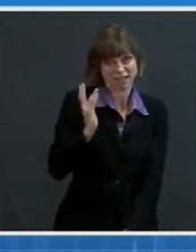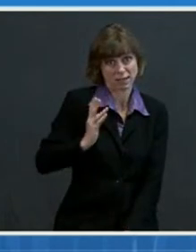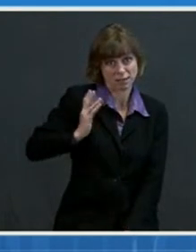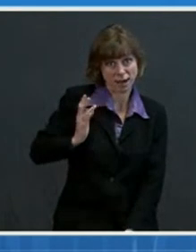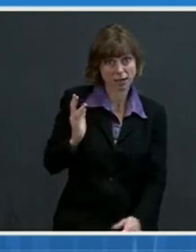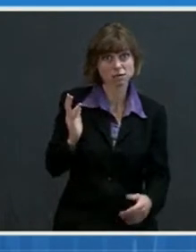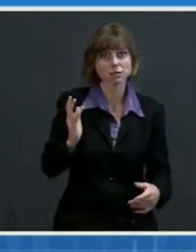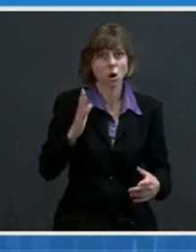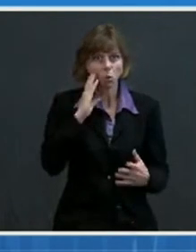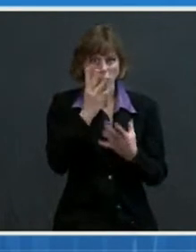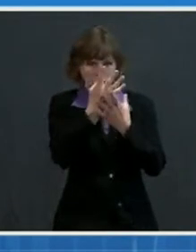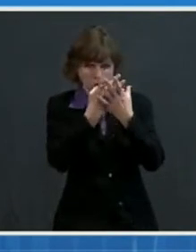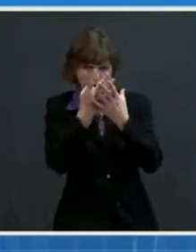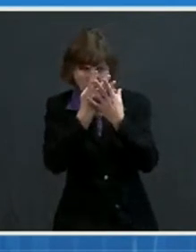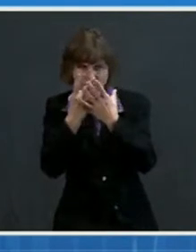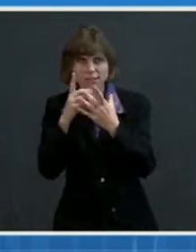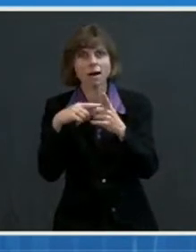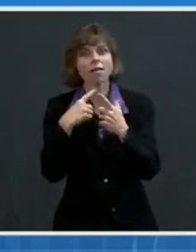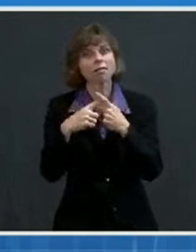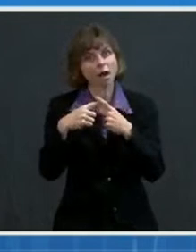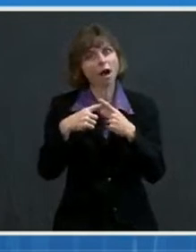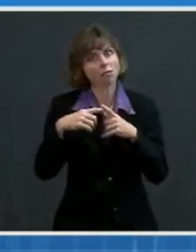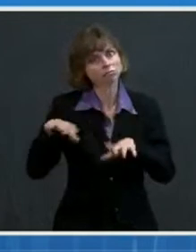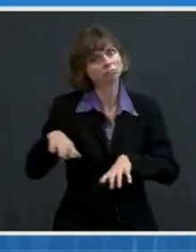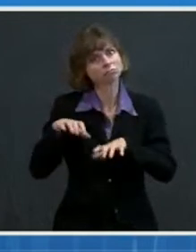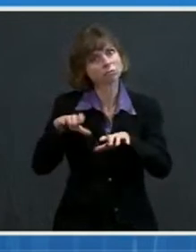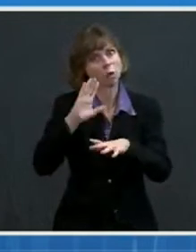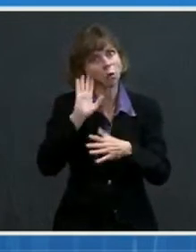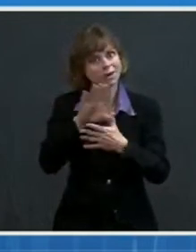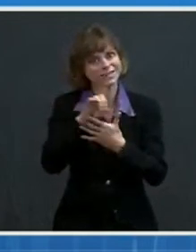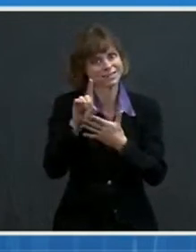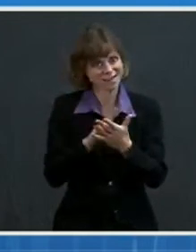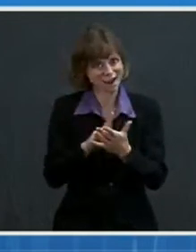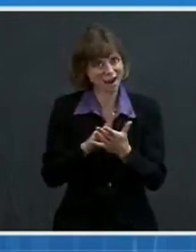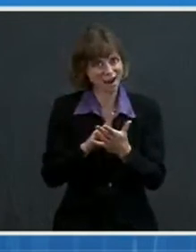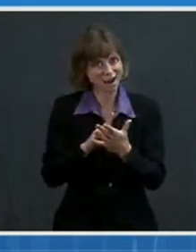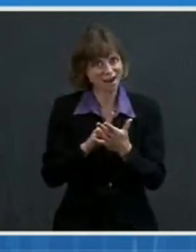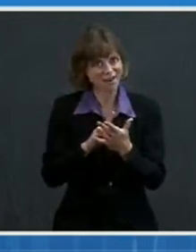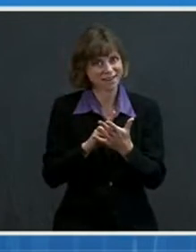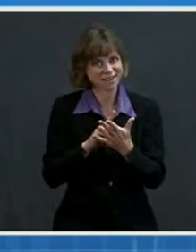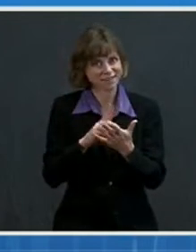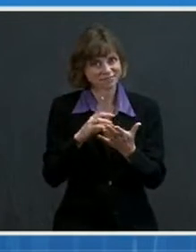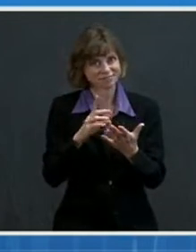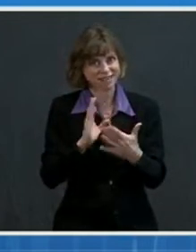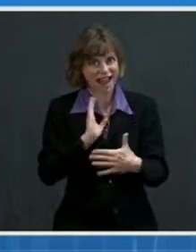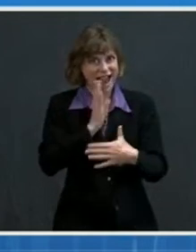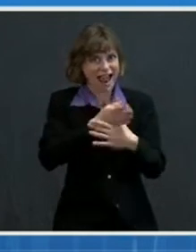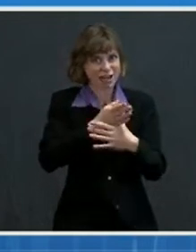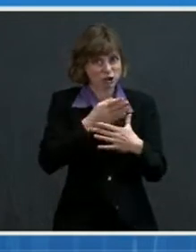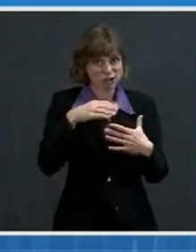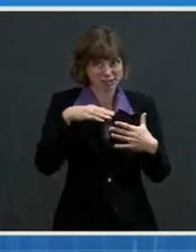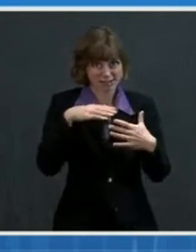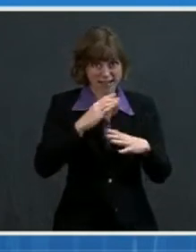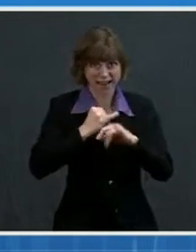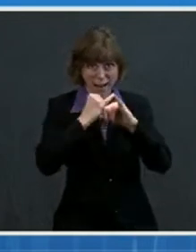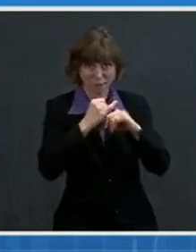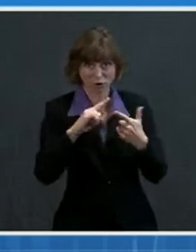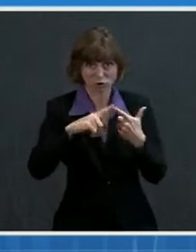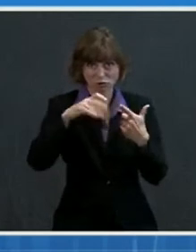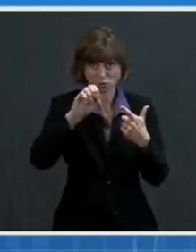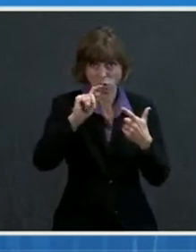screening and then proactively designing entry inhibitors, protease inhibitors,